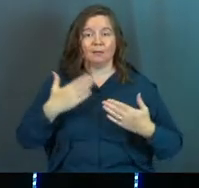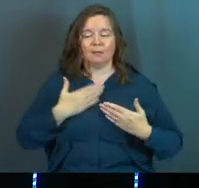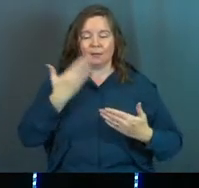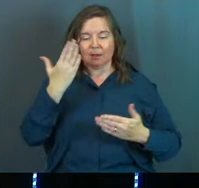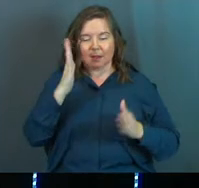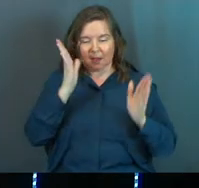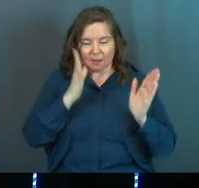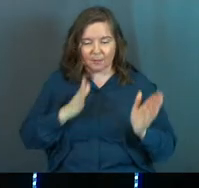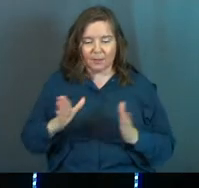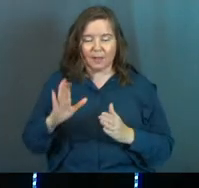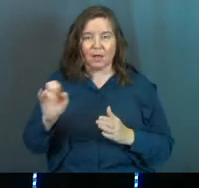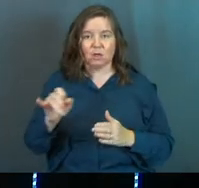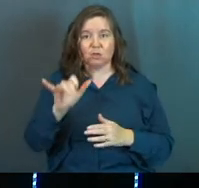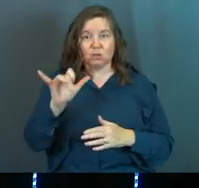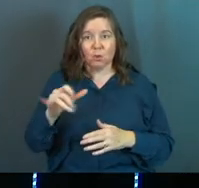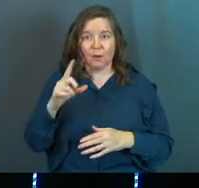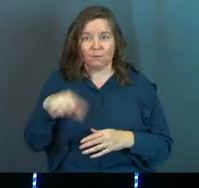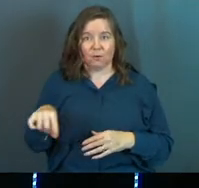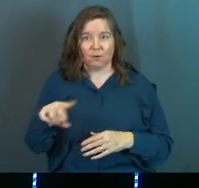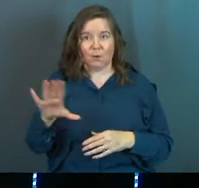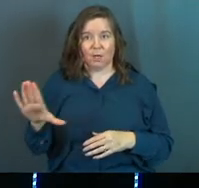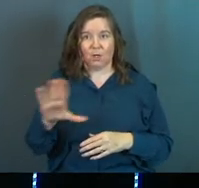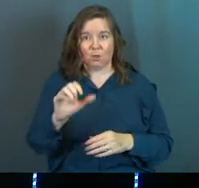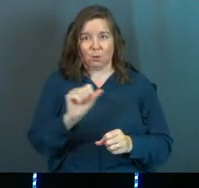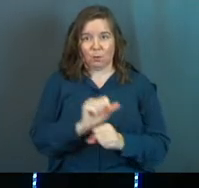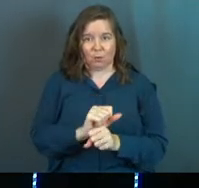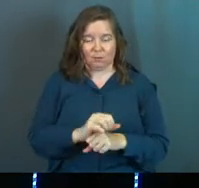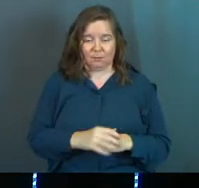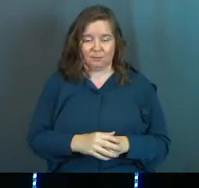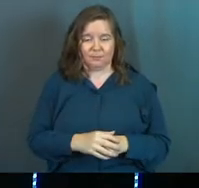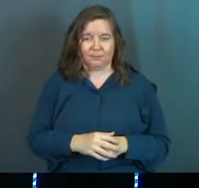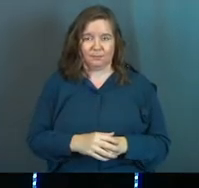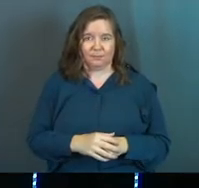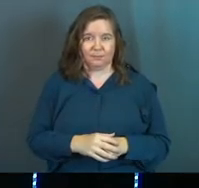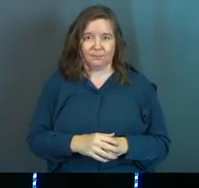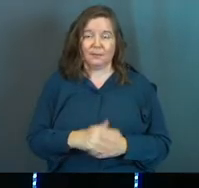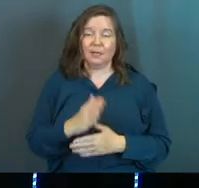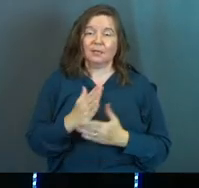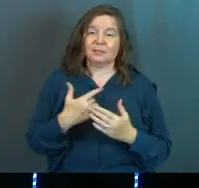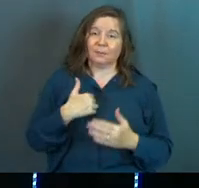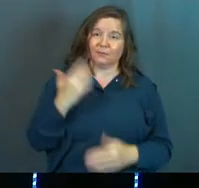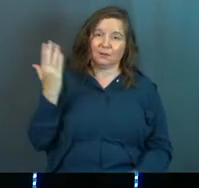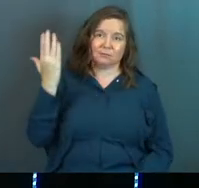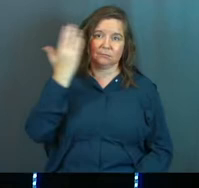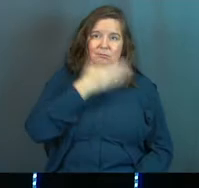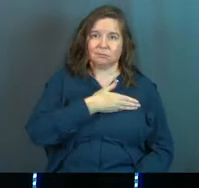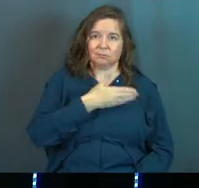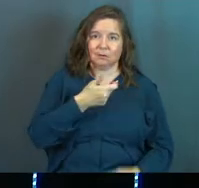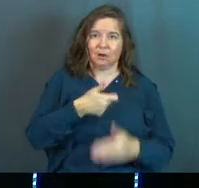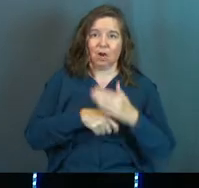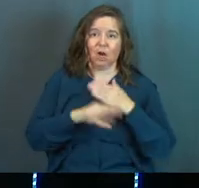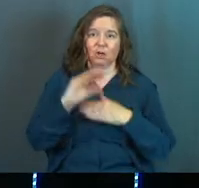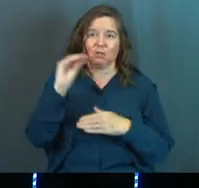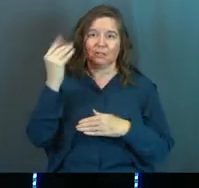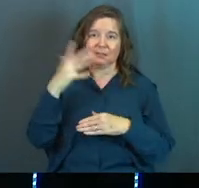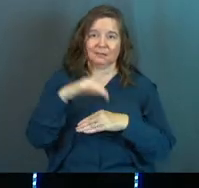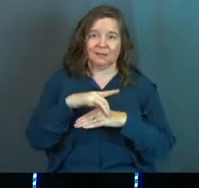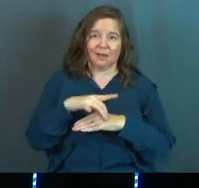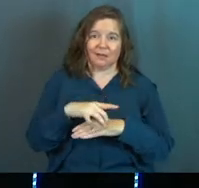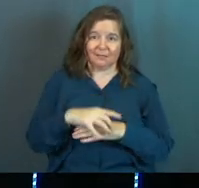God planned joy for you in your work. And some of us are missing it under the sun.